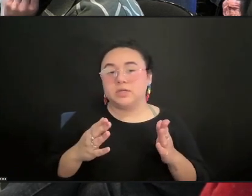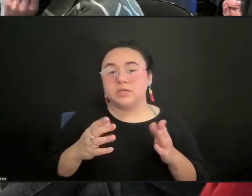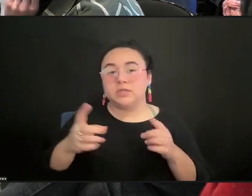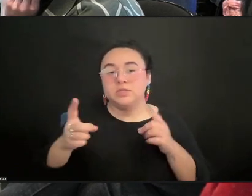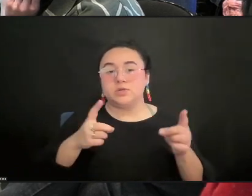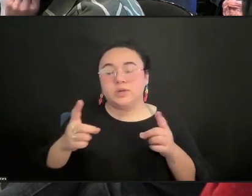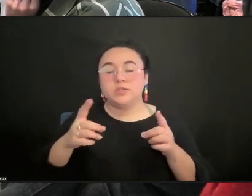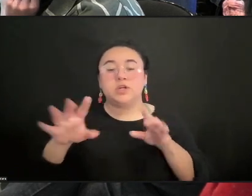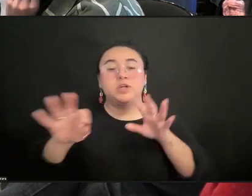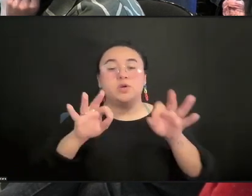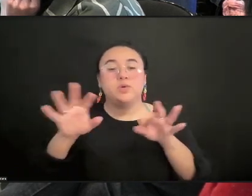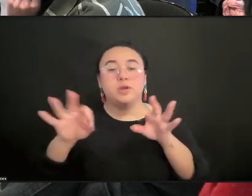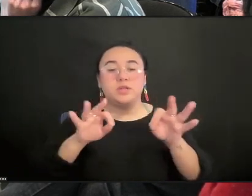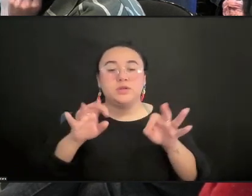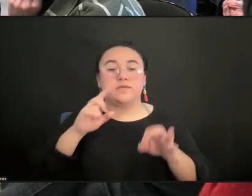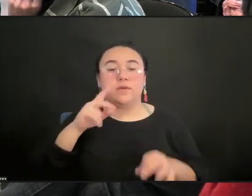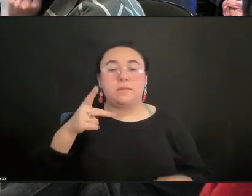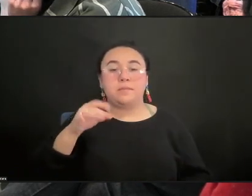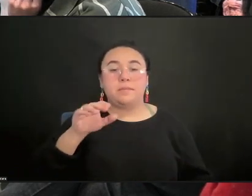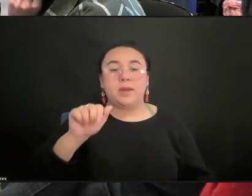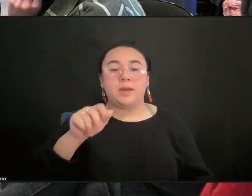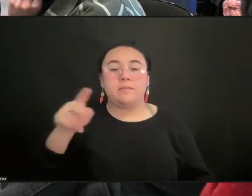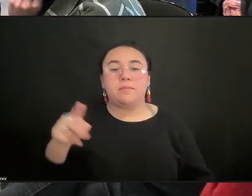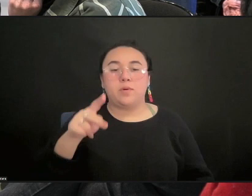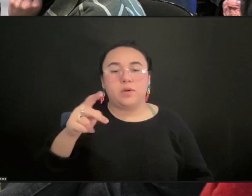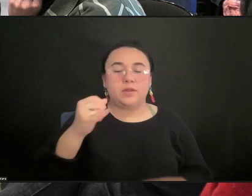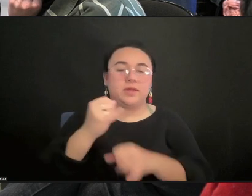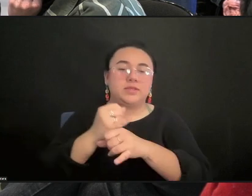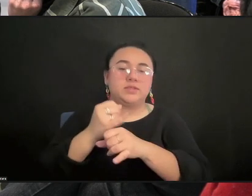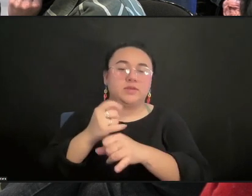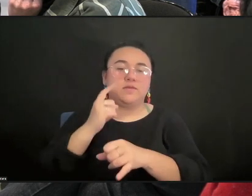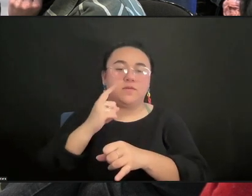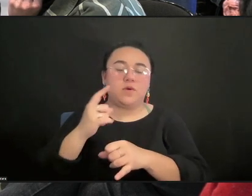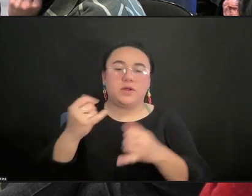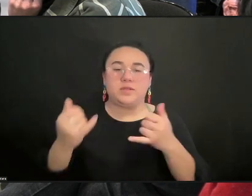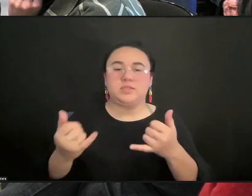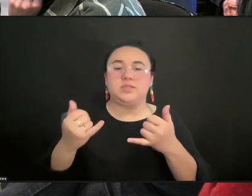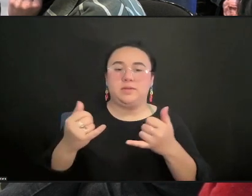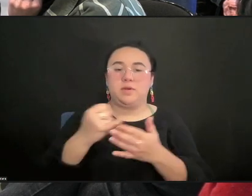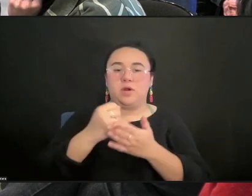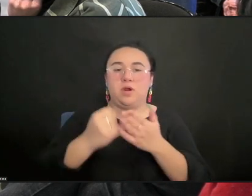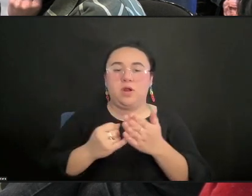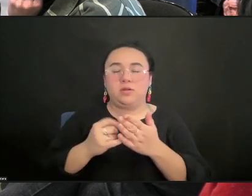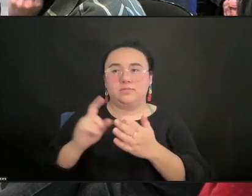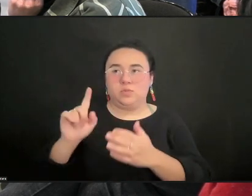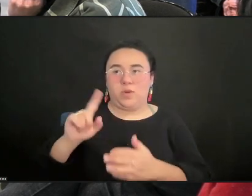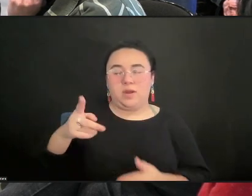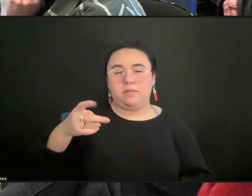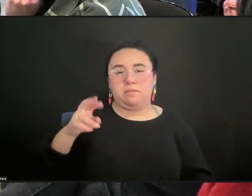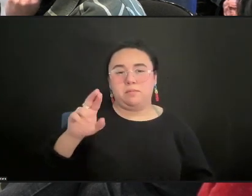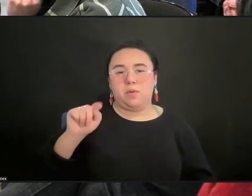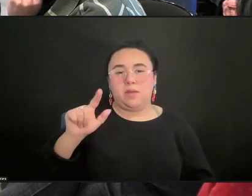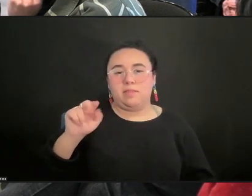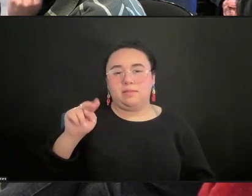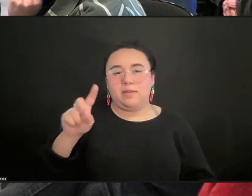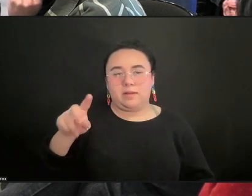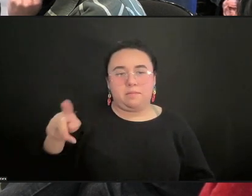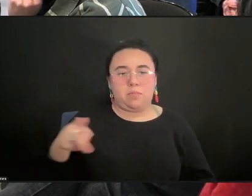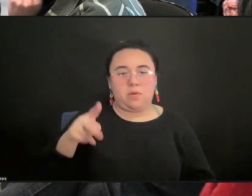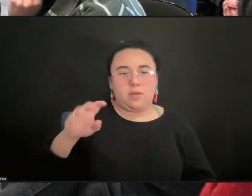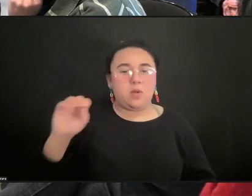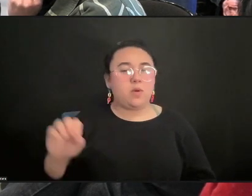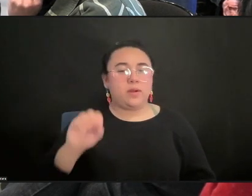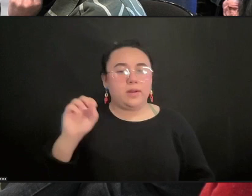at PICA, the Portland Institute for Contemporary Art in what is known as Portland, Oregon. And I am an